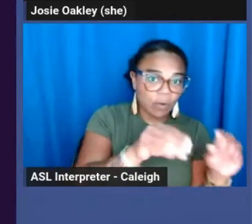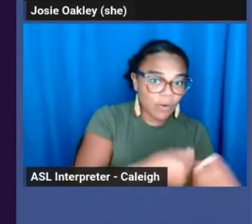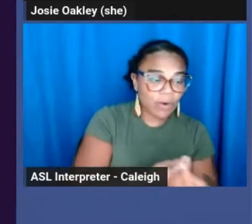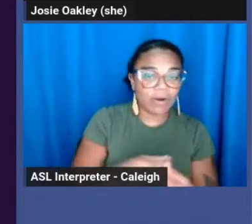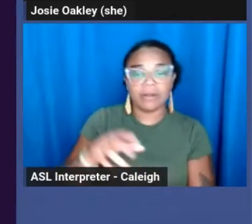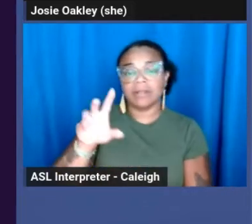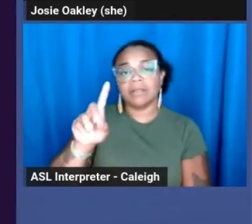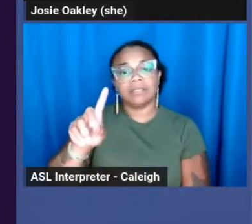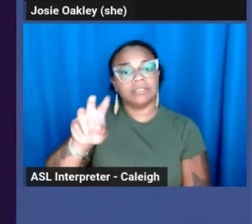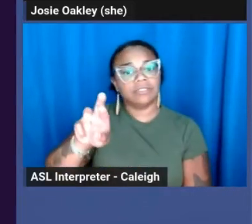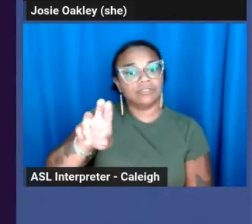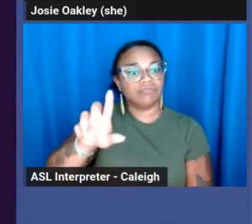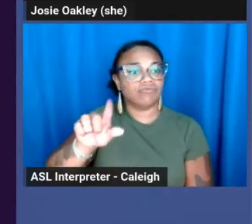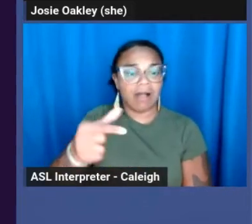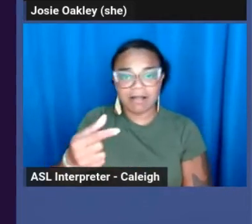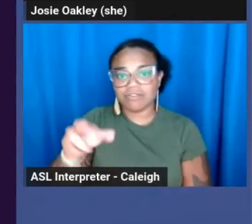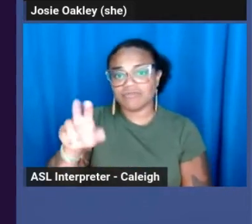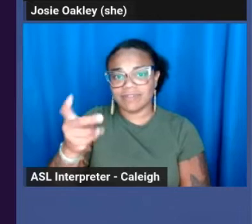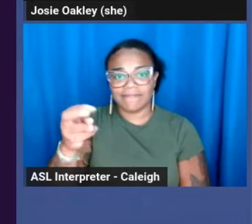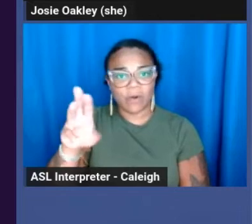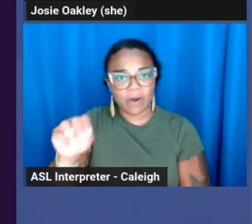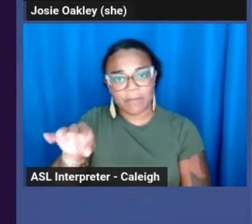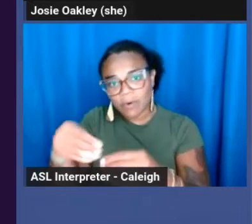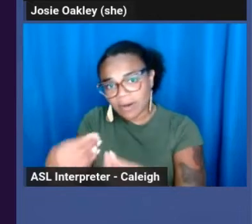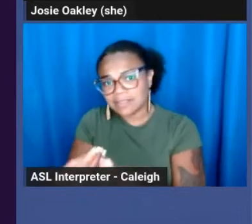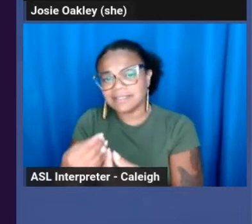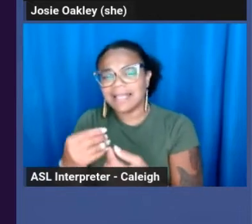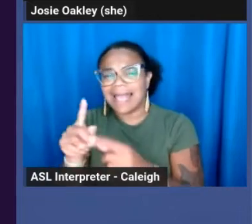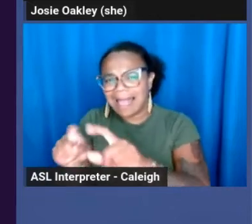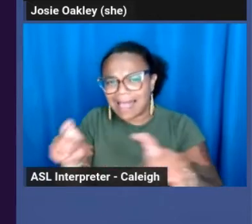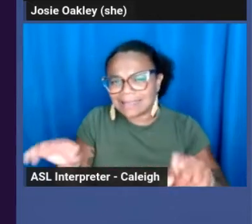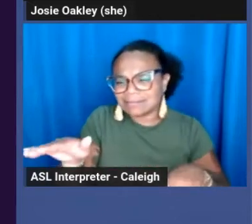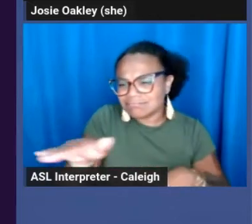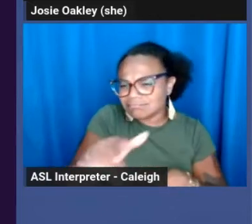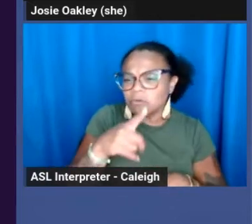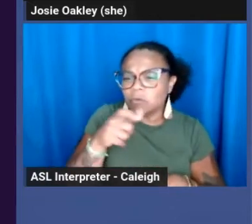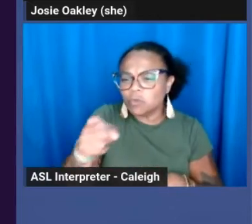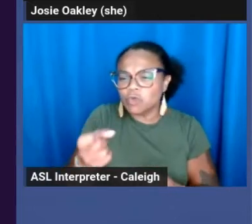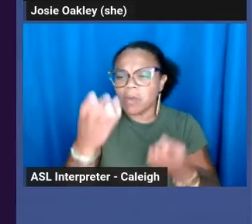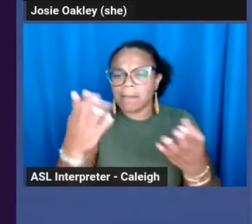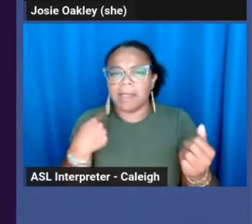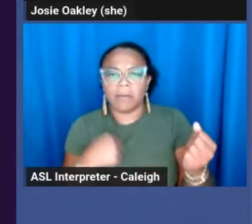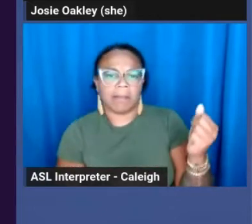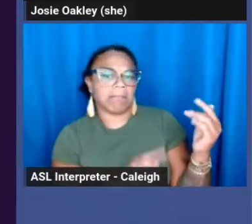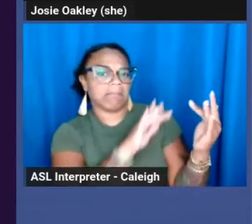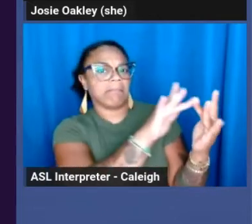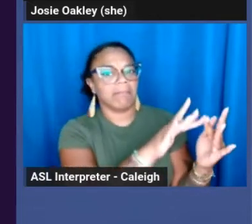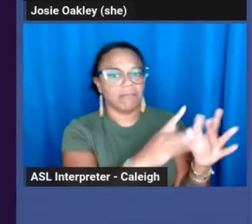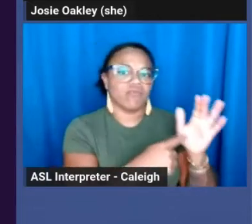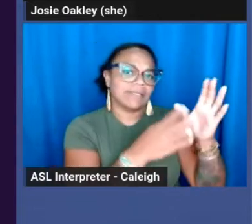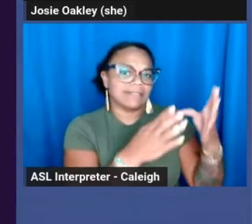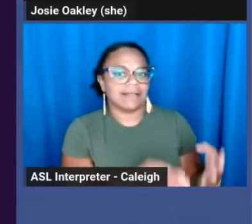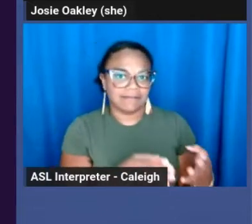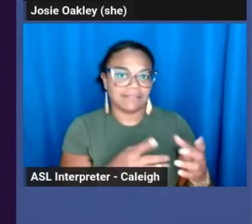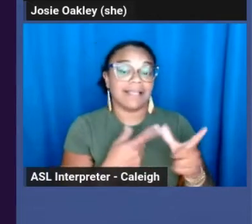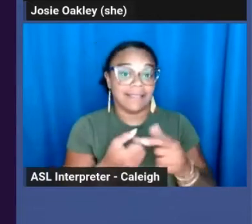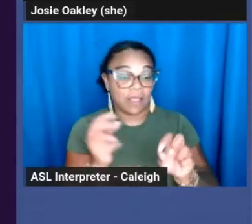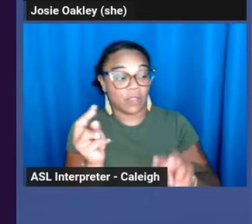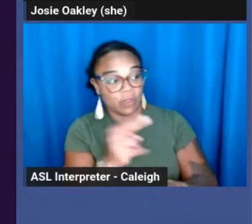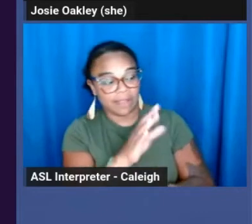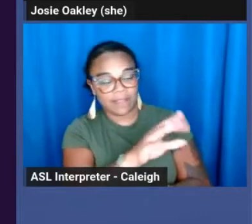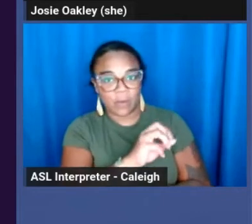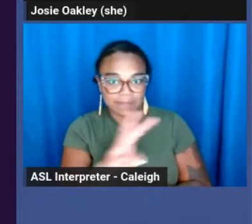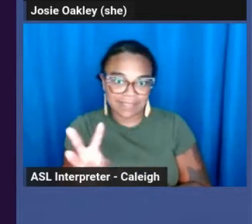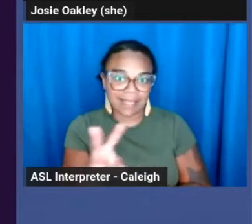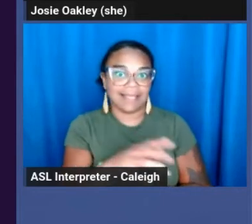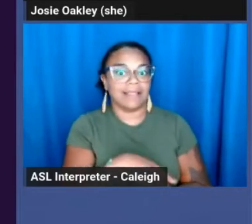which city councillors might be sympathetic to this kind of thing. Then you want to go on their websites, look at their press releases, and